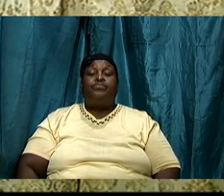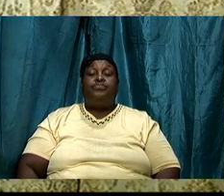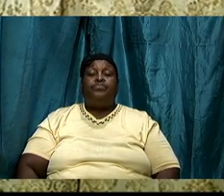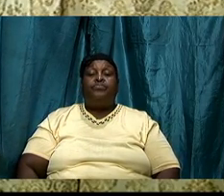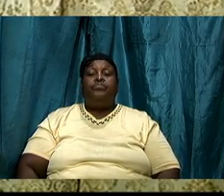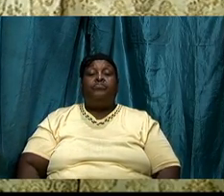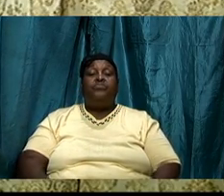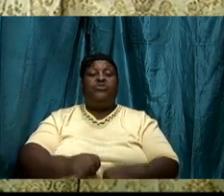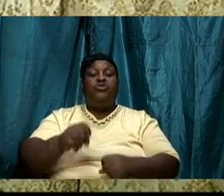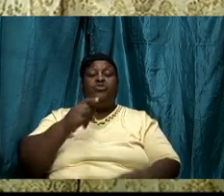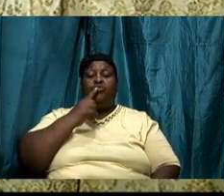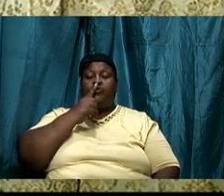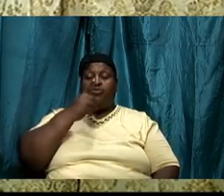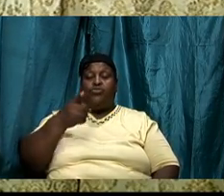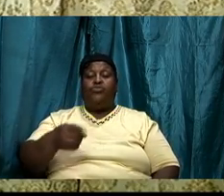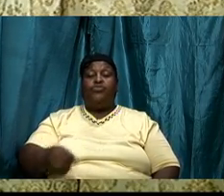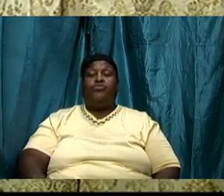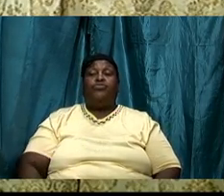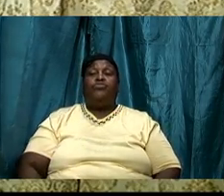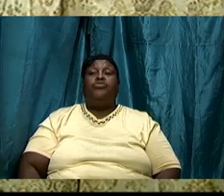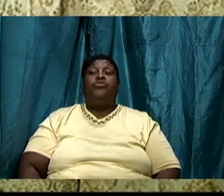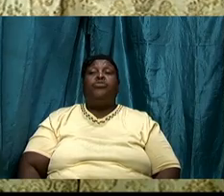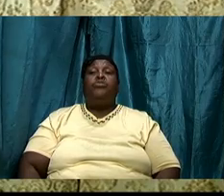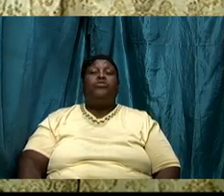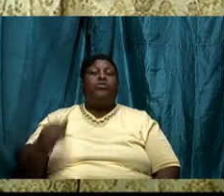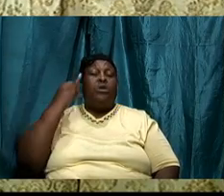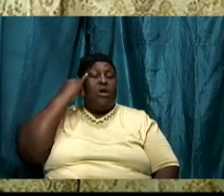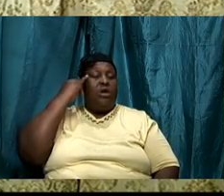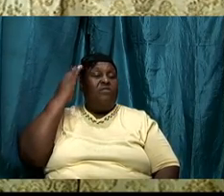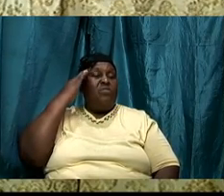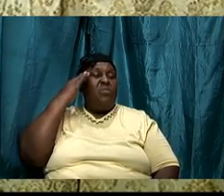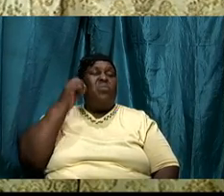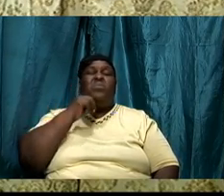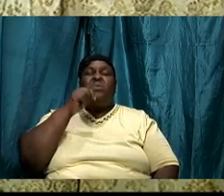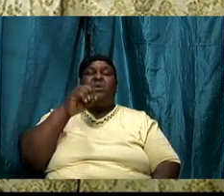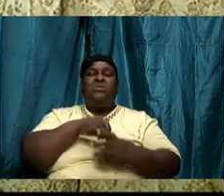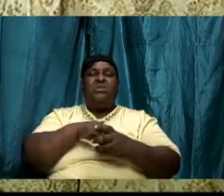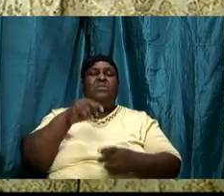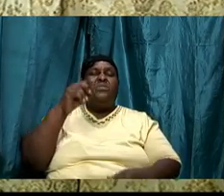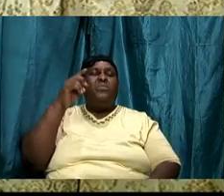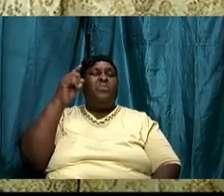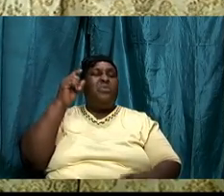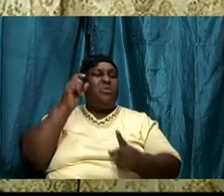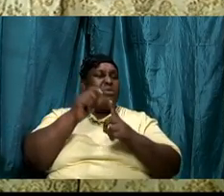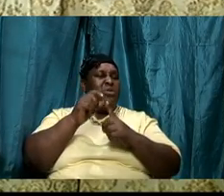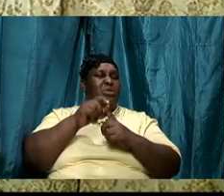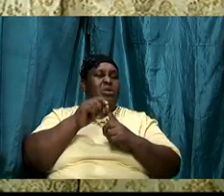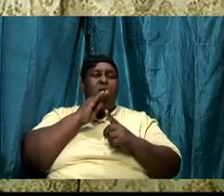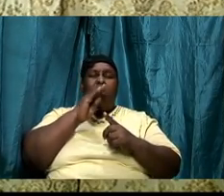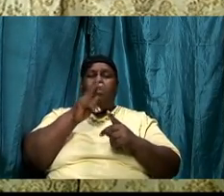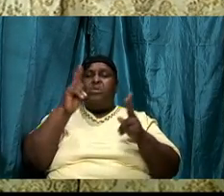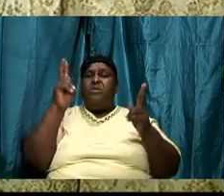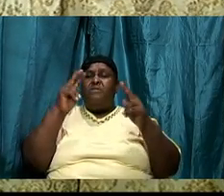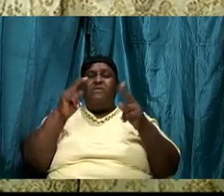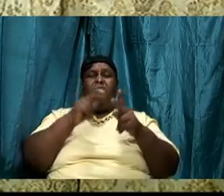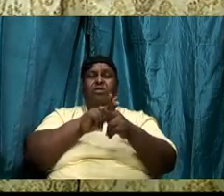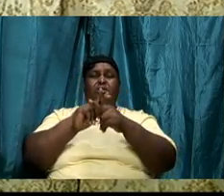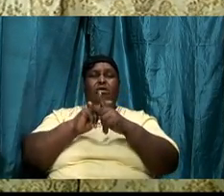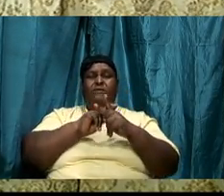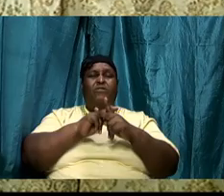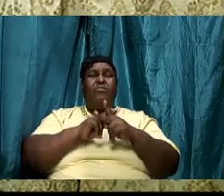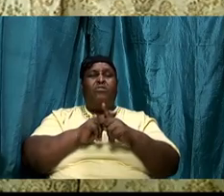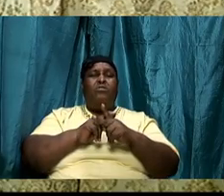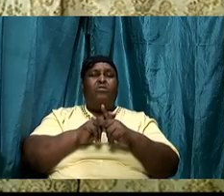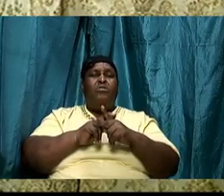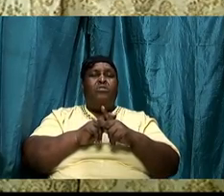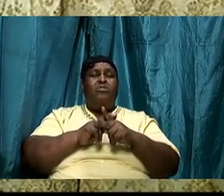so true and if we know that we are not in the word be very careful we do have